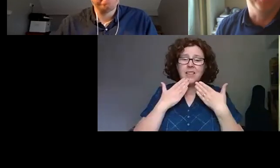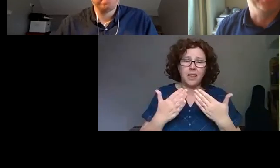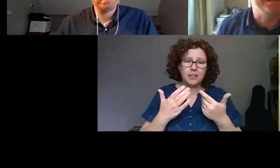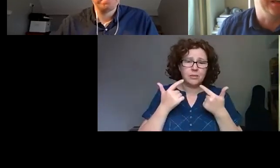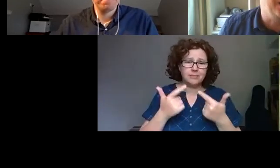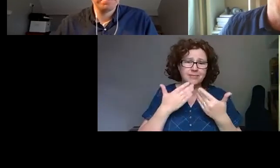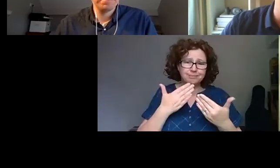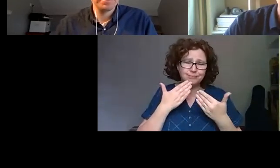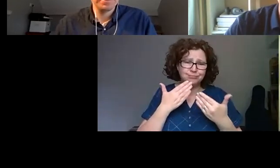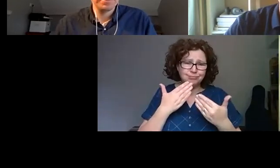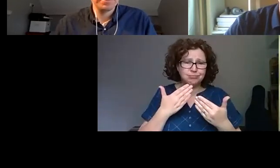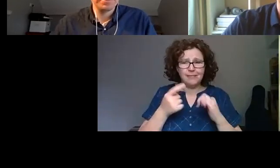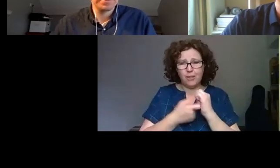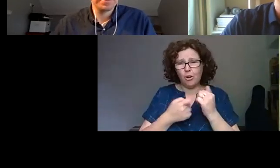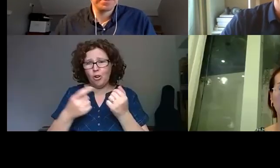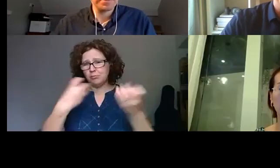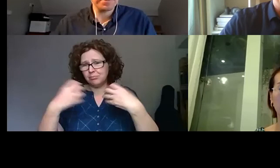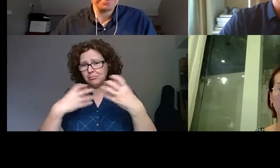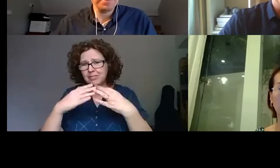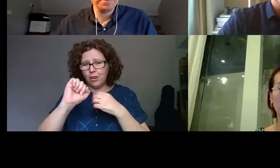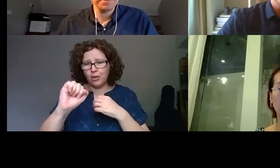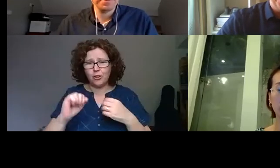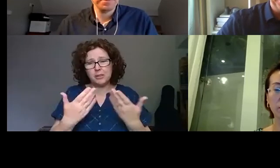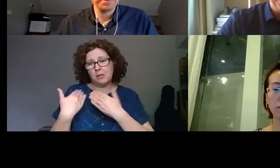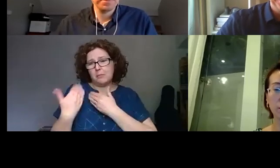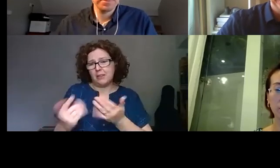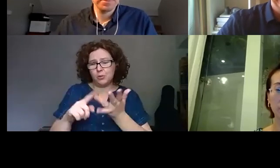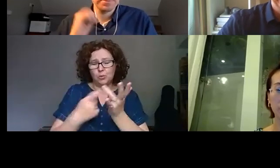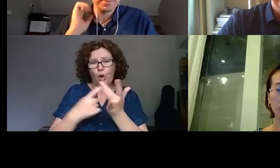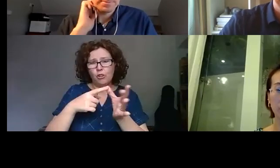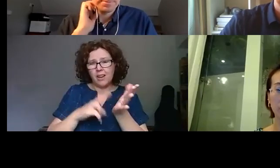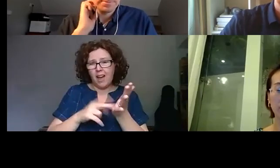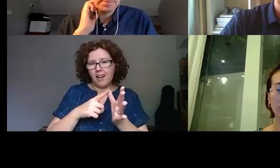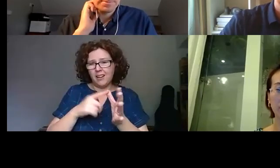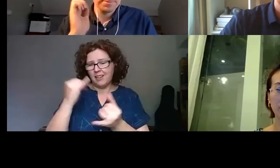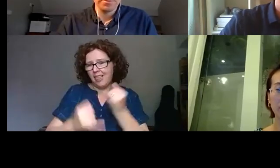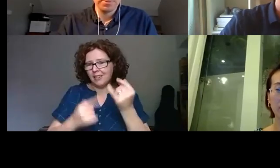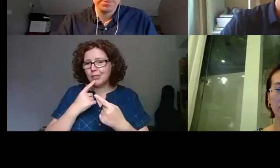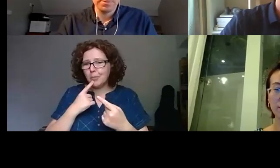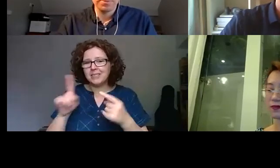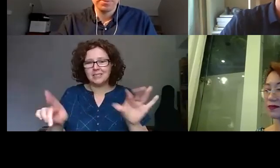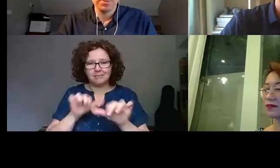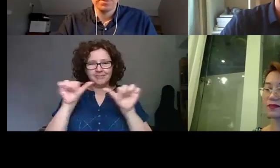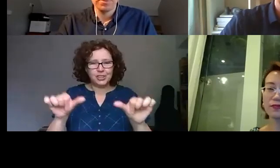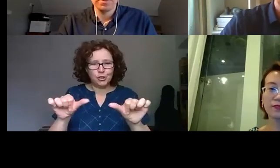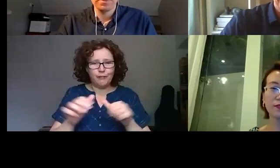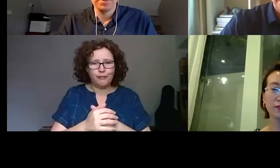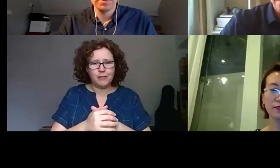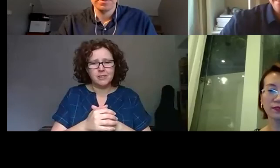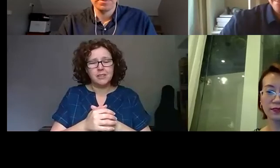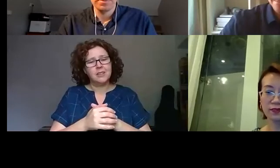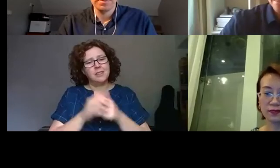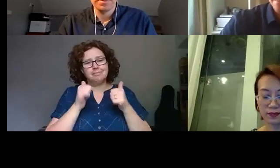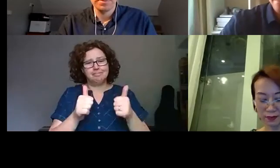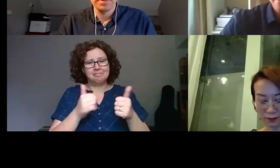see all of those things and I'll hand back to Oriana for a final comment and to wrap up. Okay, great. Thank you so much to everyone